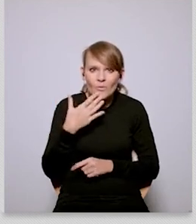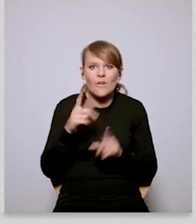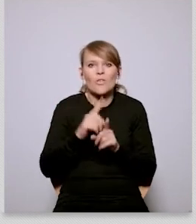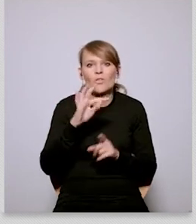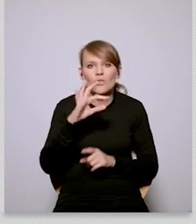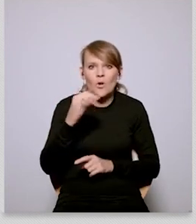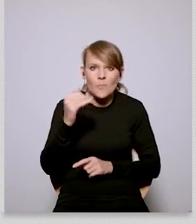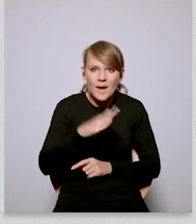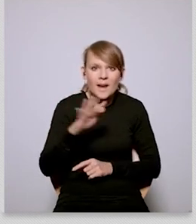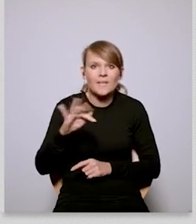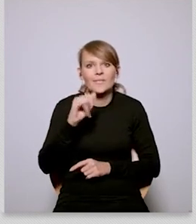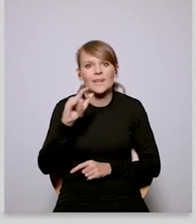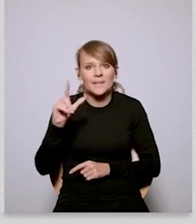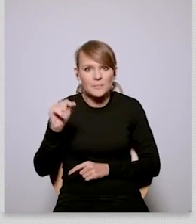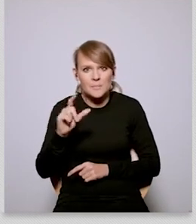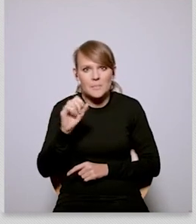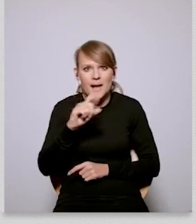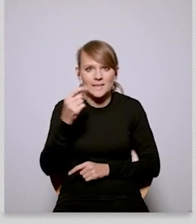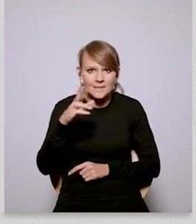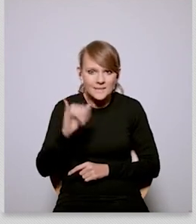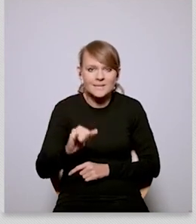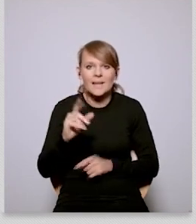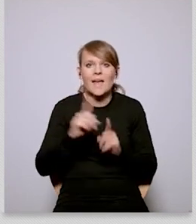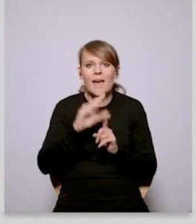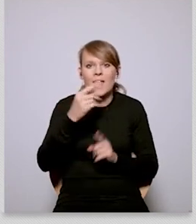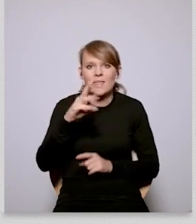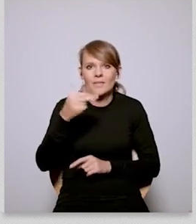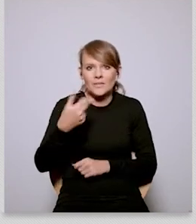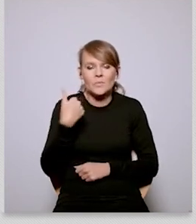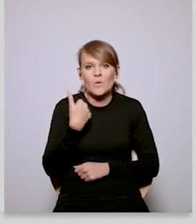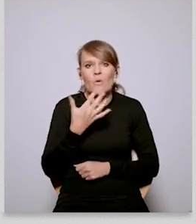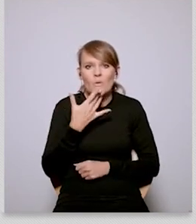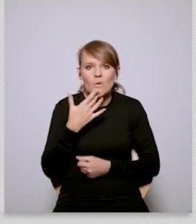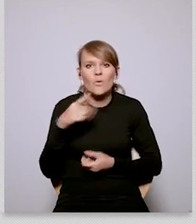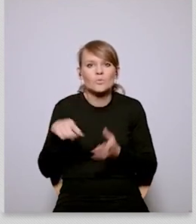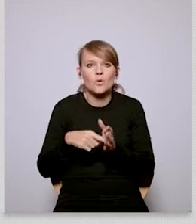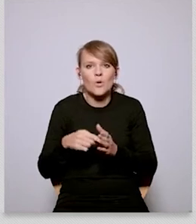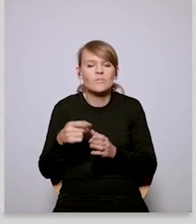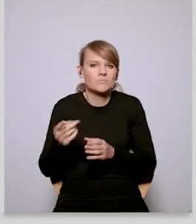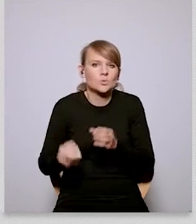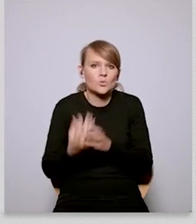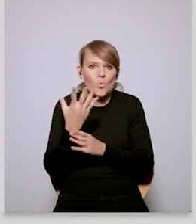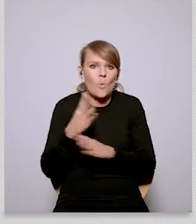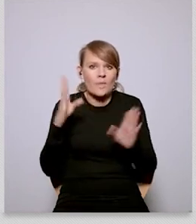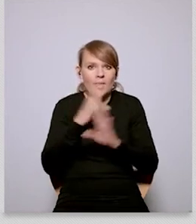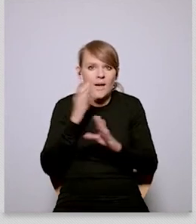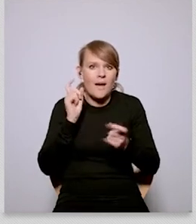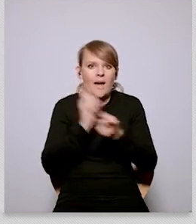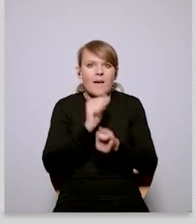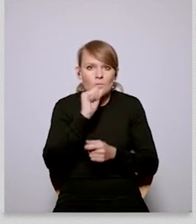kathryn talked about it philip philip talked about it uh that uh